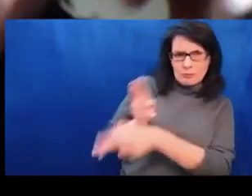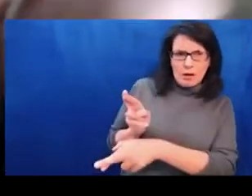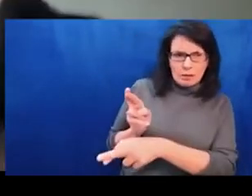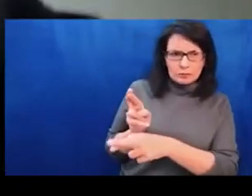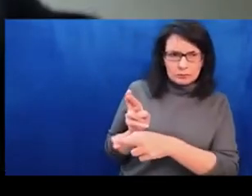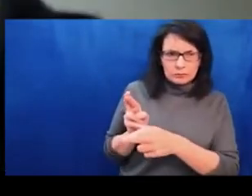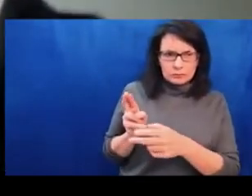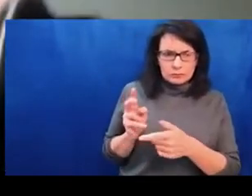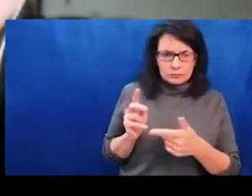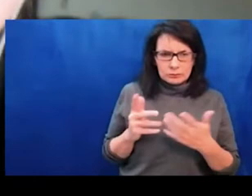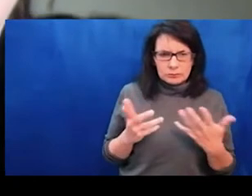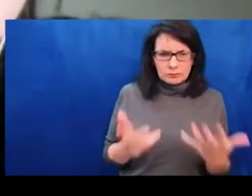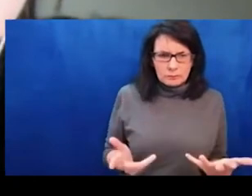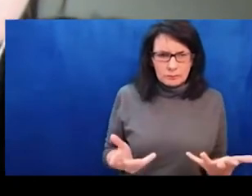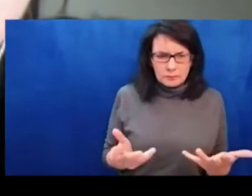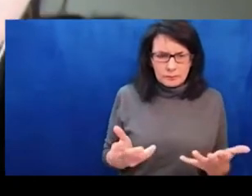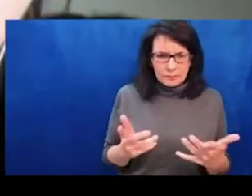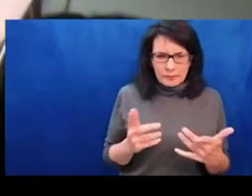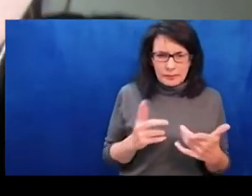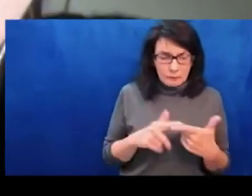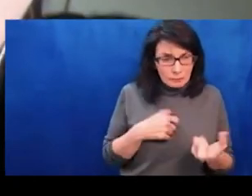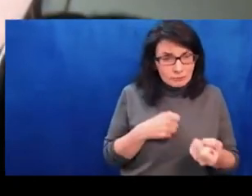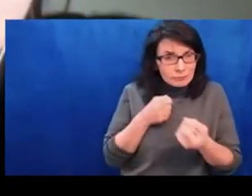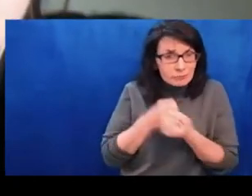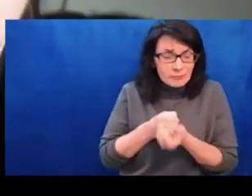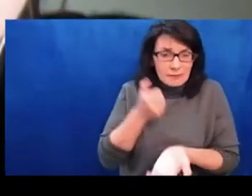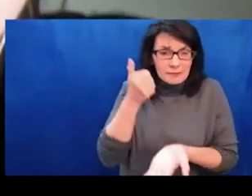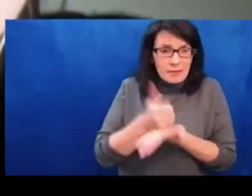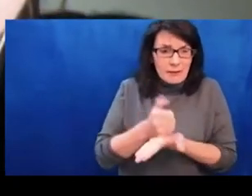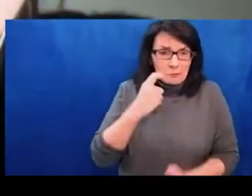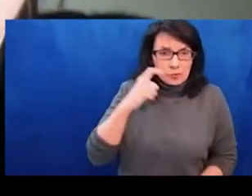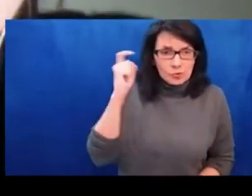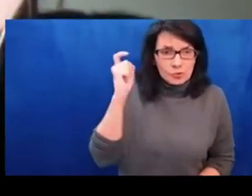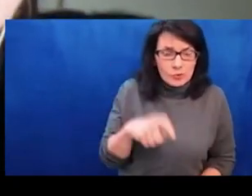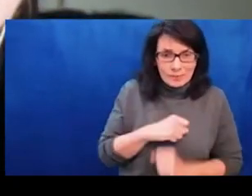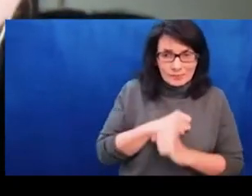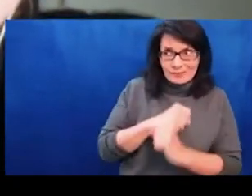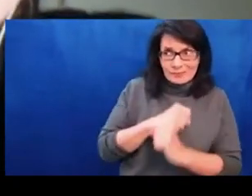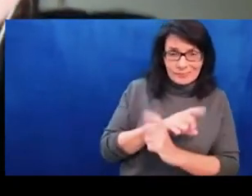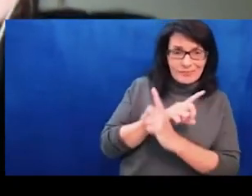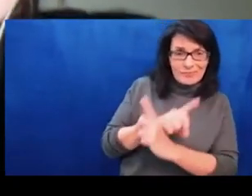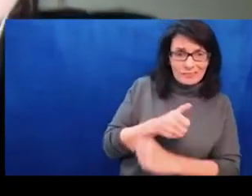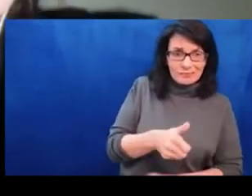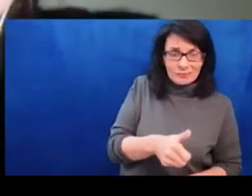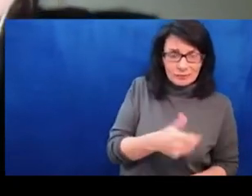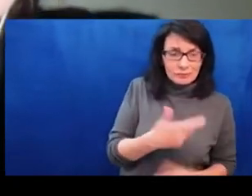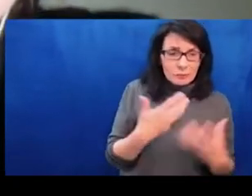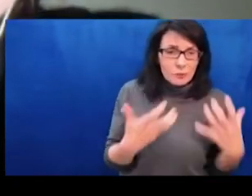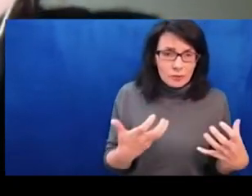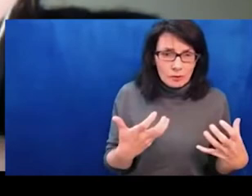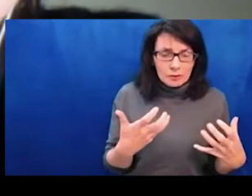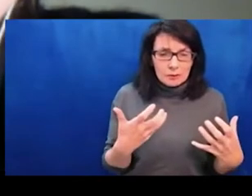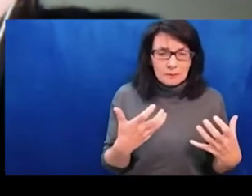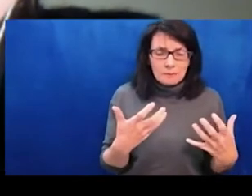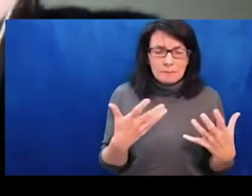Something that I've been thinking about as we're faced with really situations that, to my mind, for